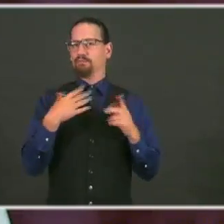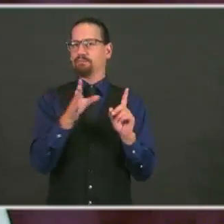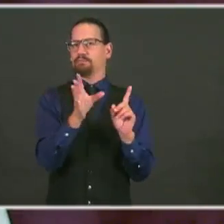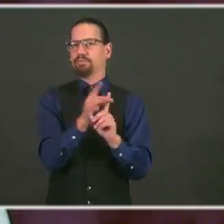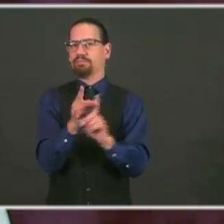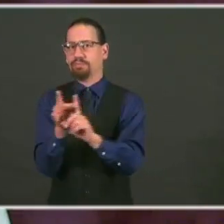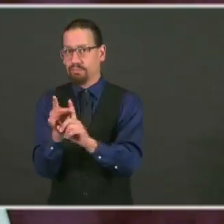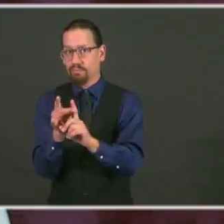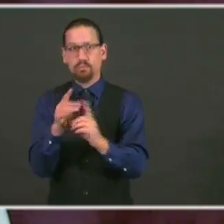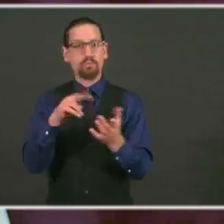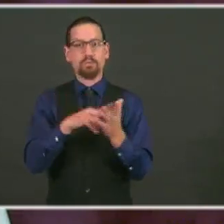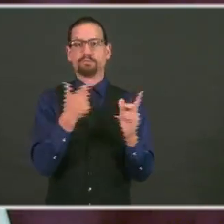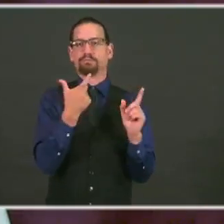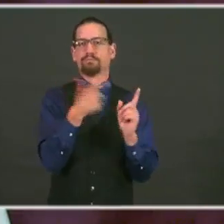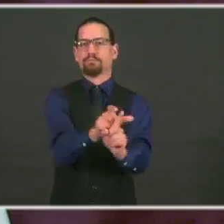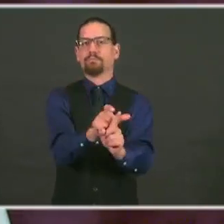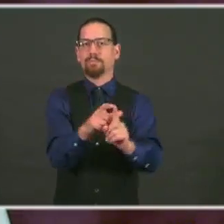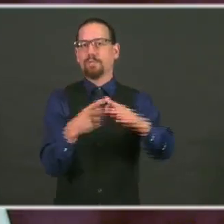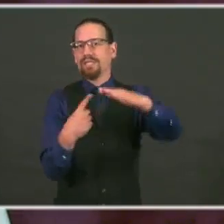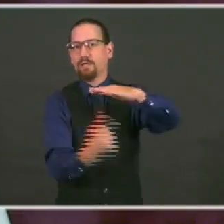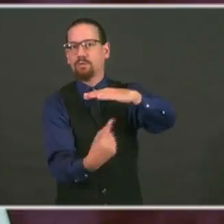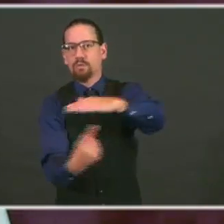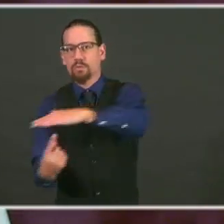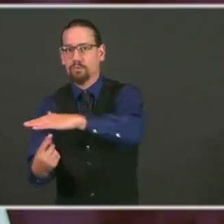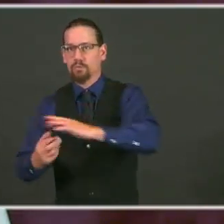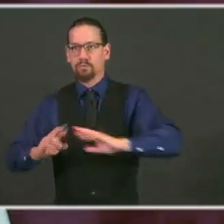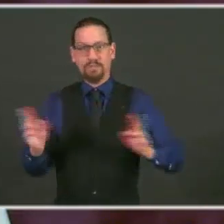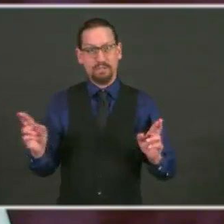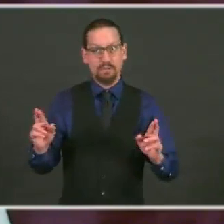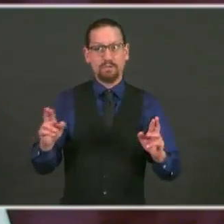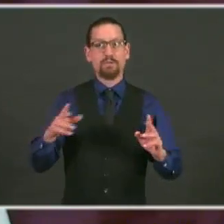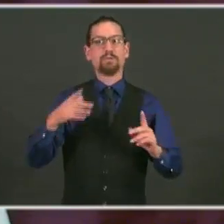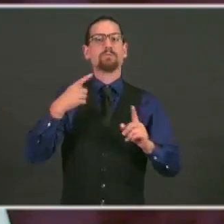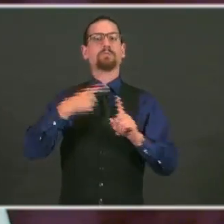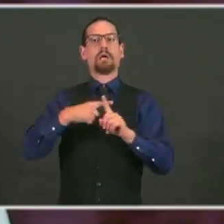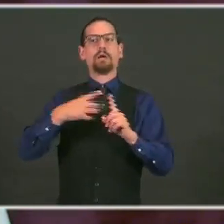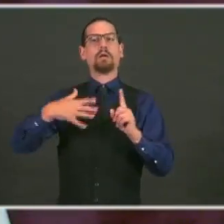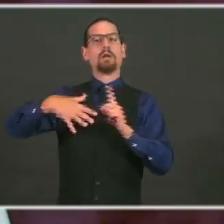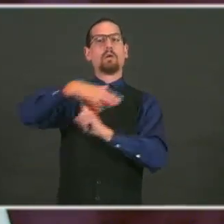and their close contacts were all quarantined.